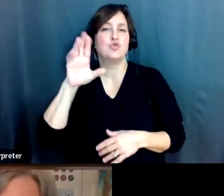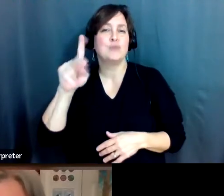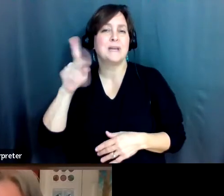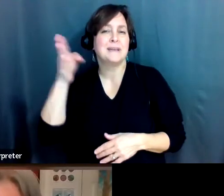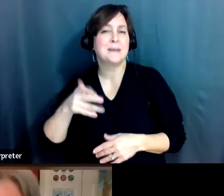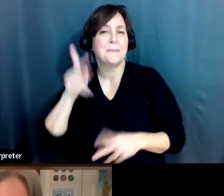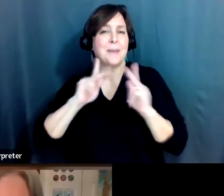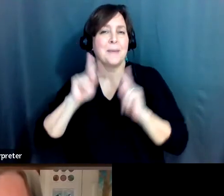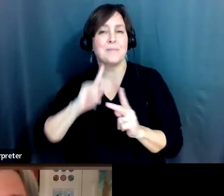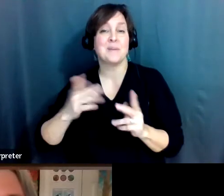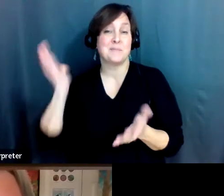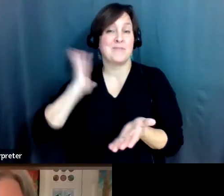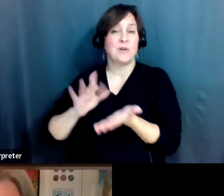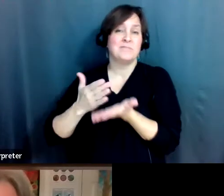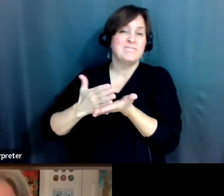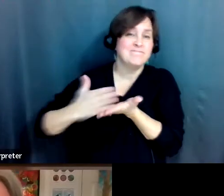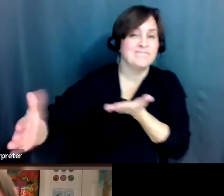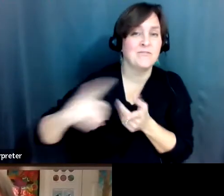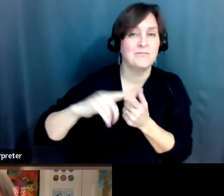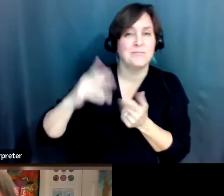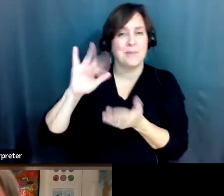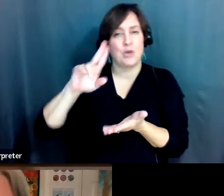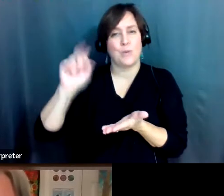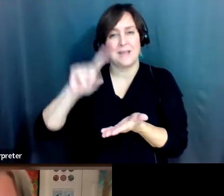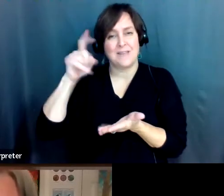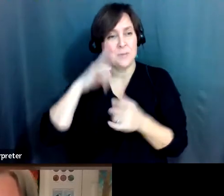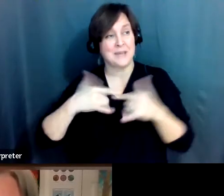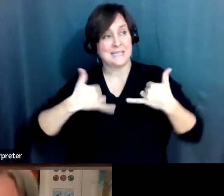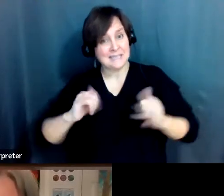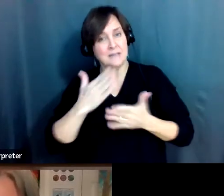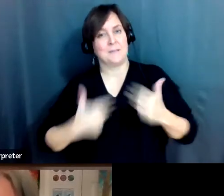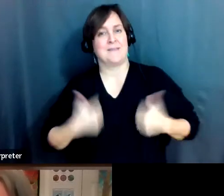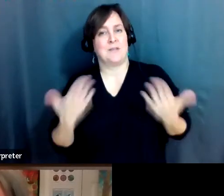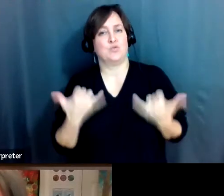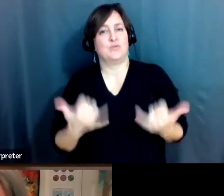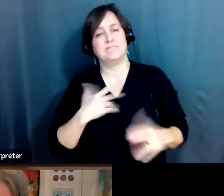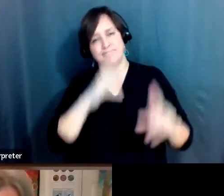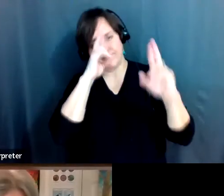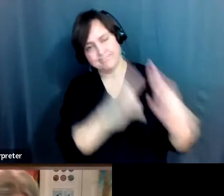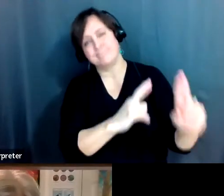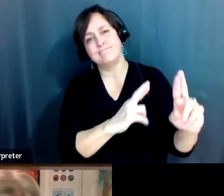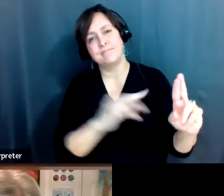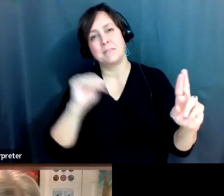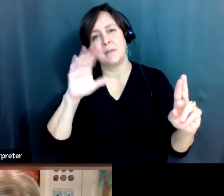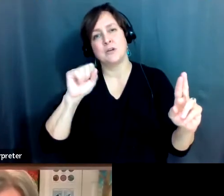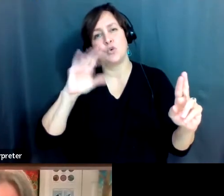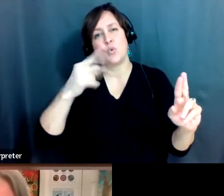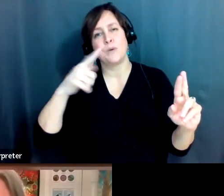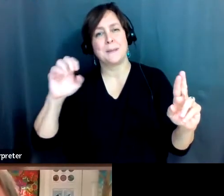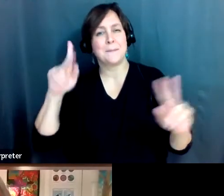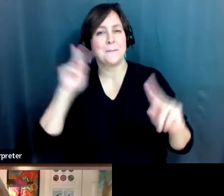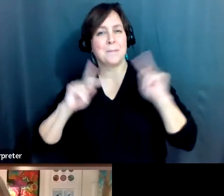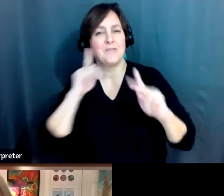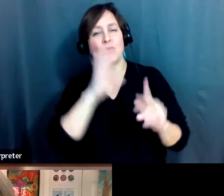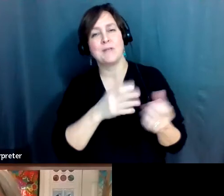government, but there are still Muscogee people here today, and I would like to pay my respects to the Muscogee people for the stewardship of the